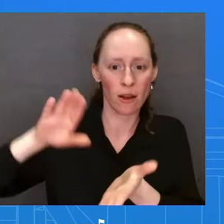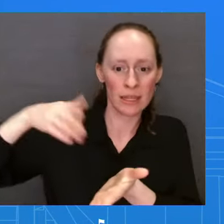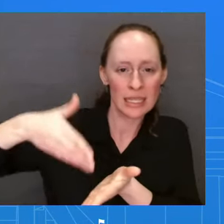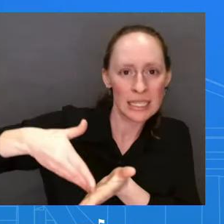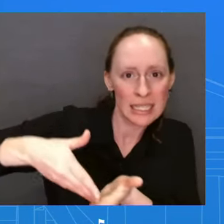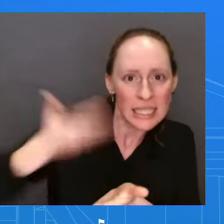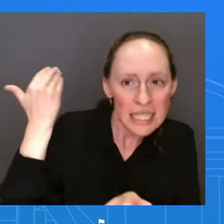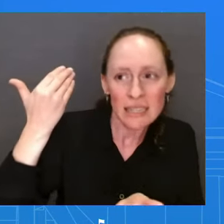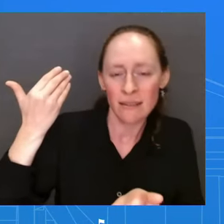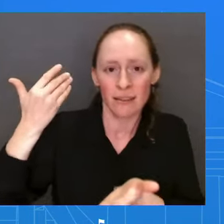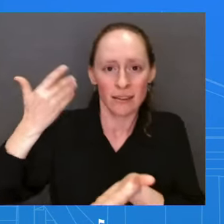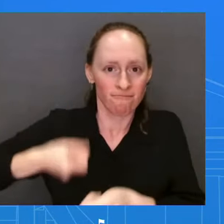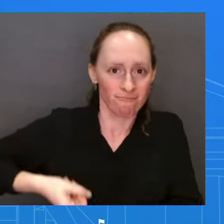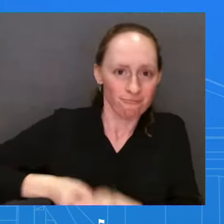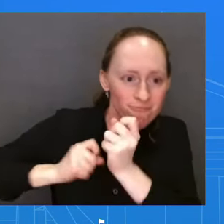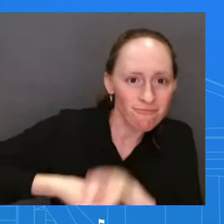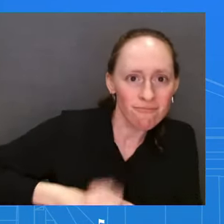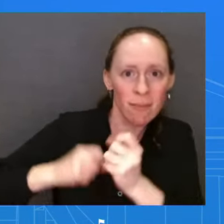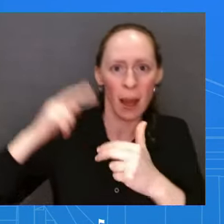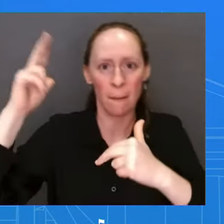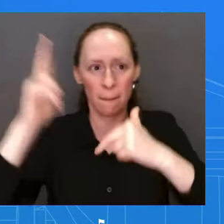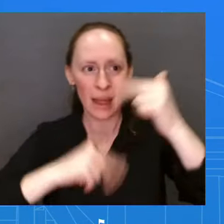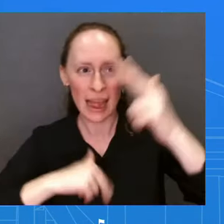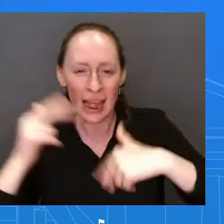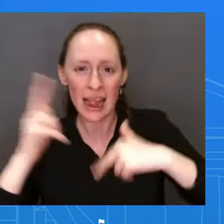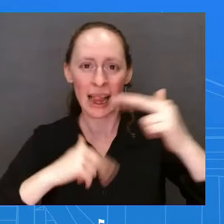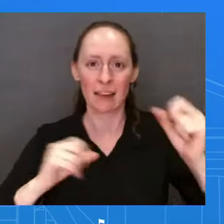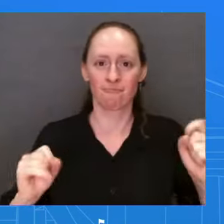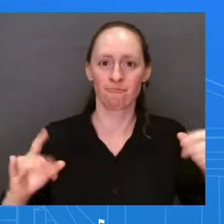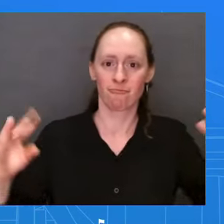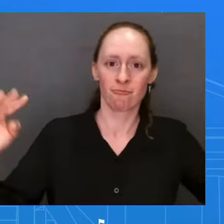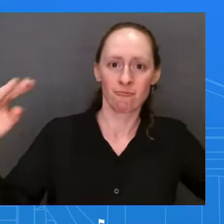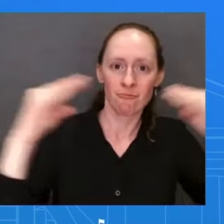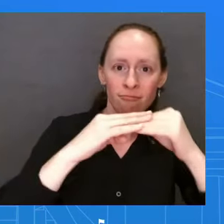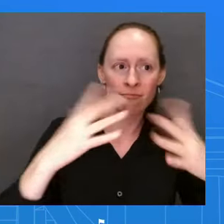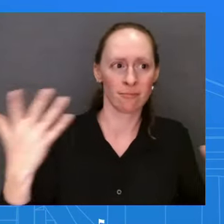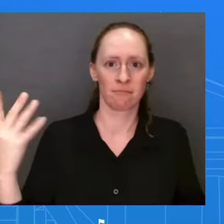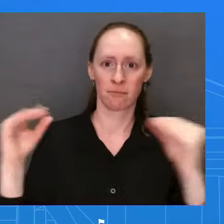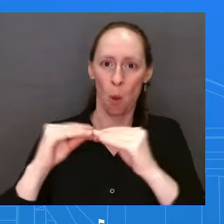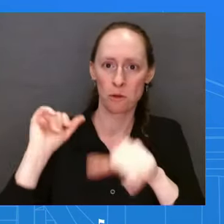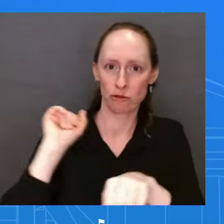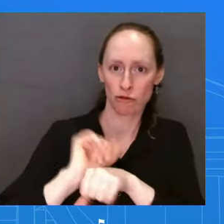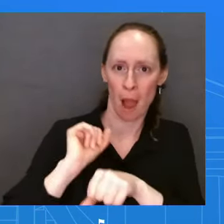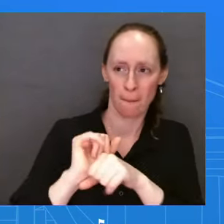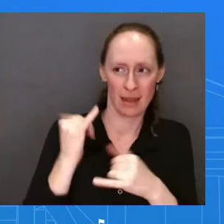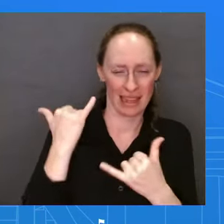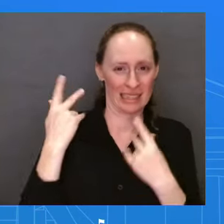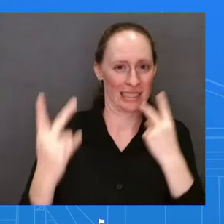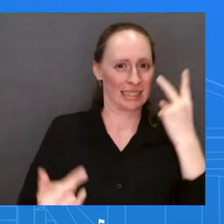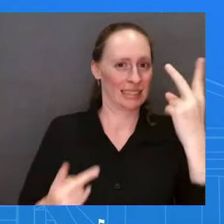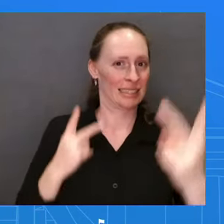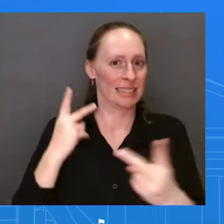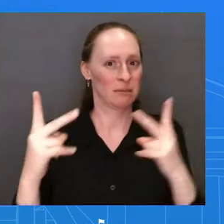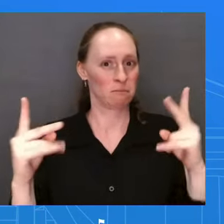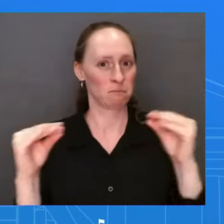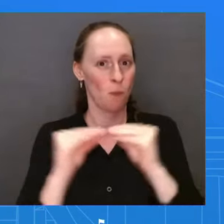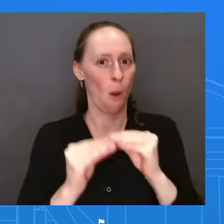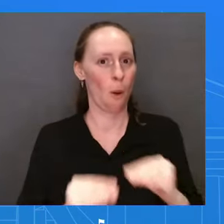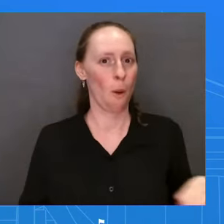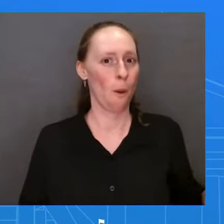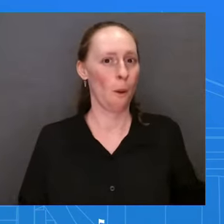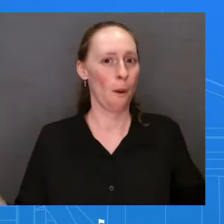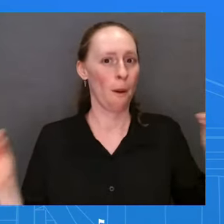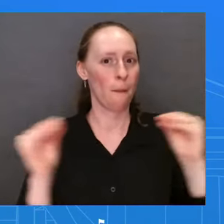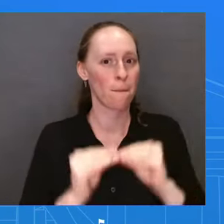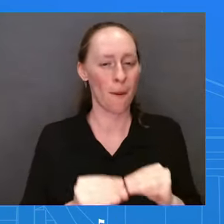millions of jobs created. And so, now is the time where, with all of those accomplishments, the President can take this message to the American